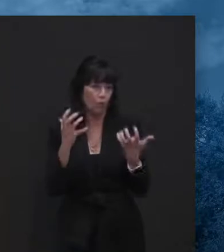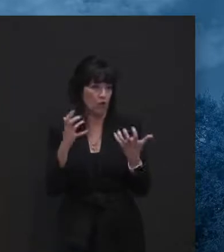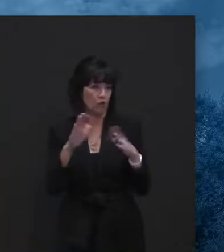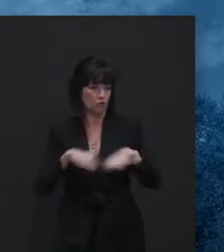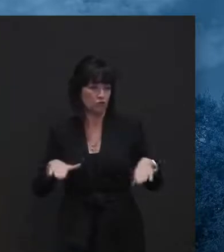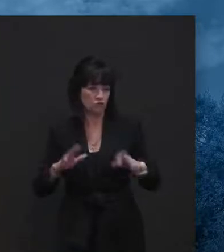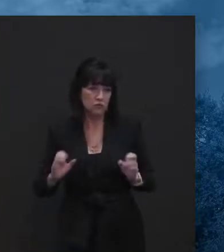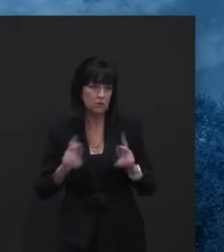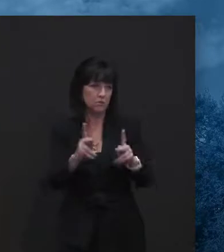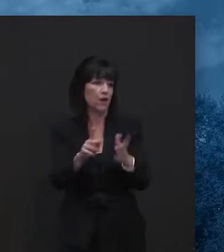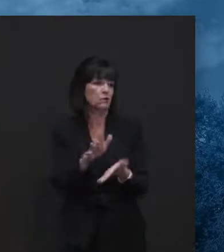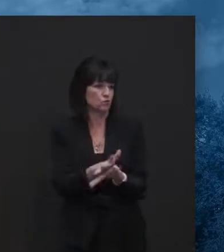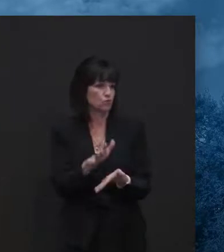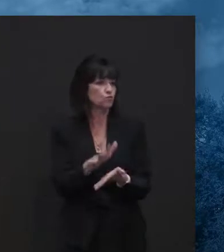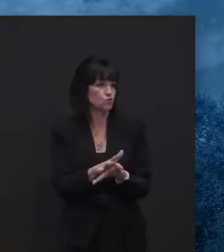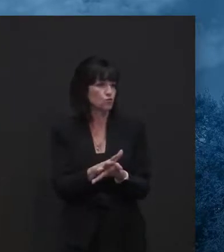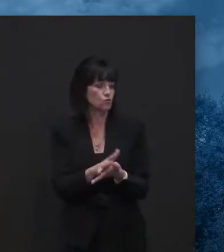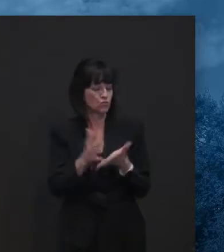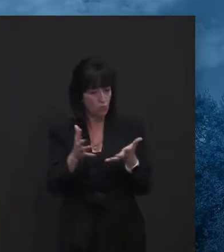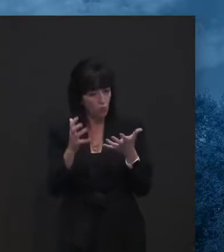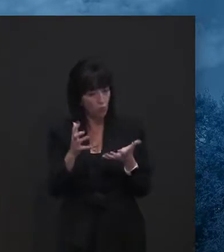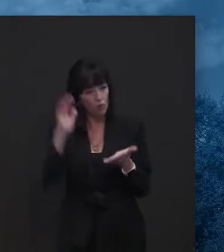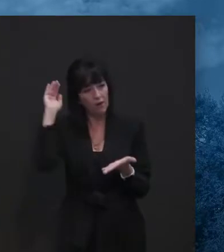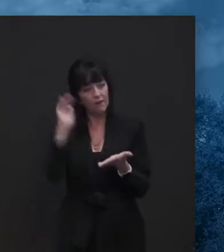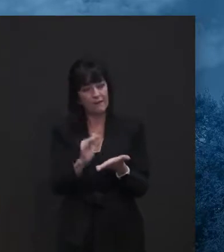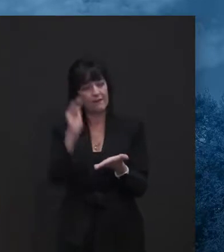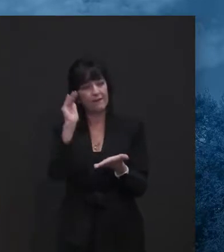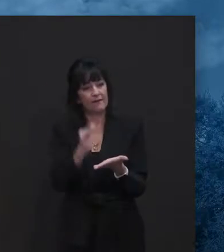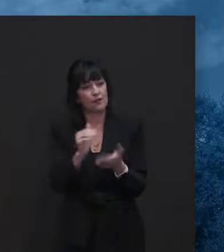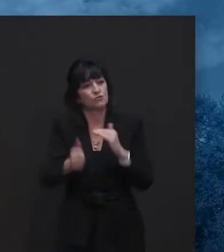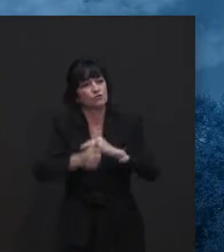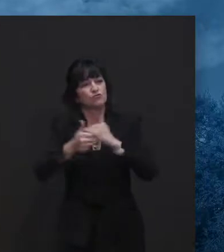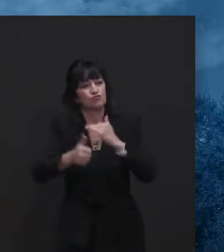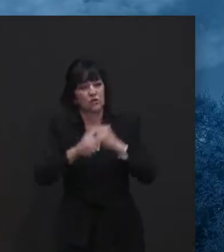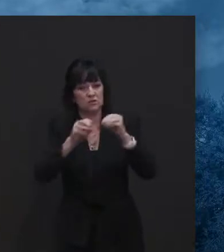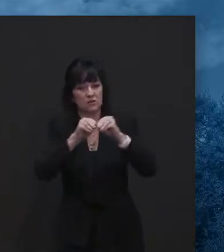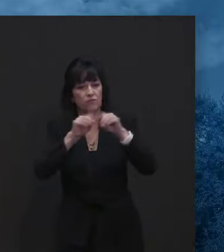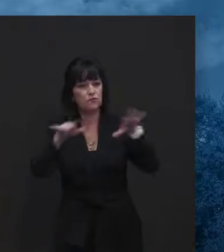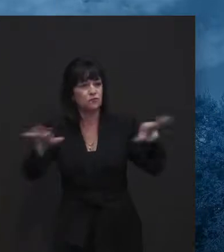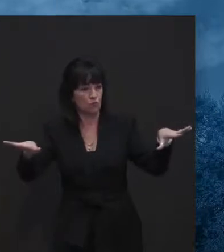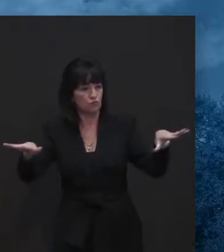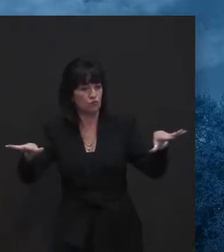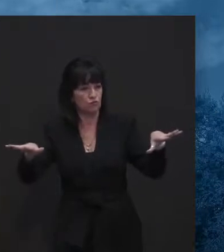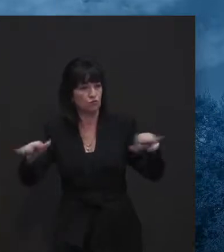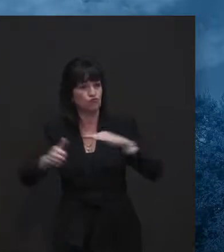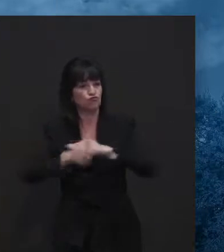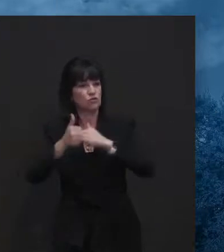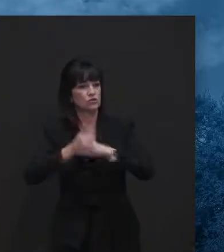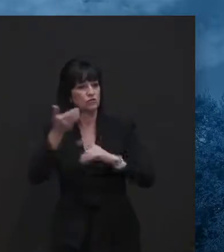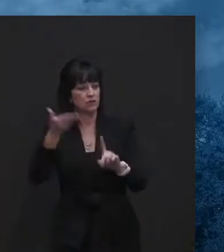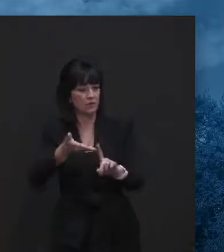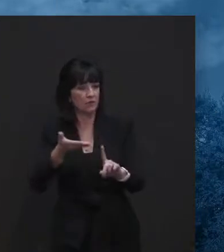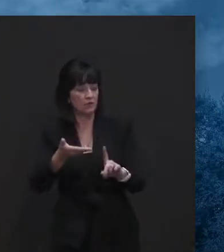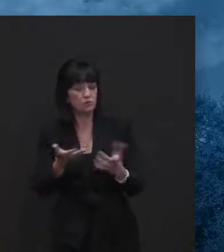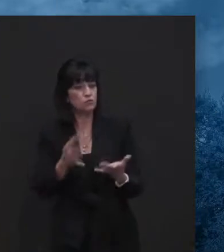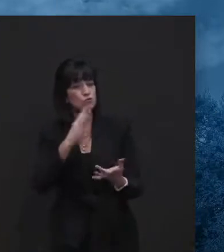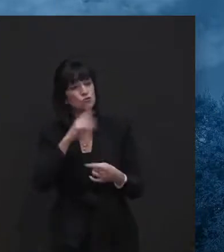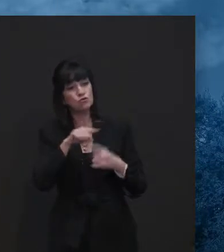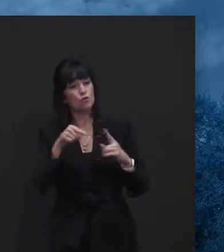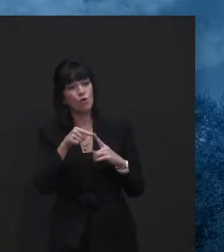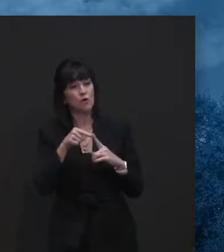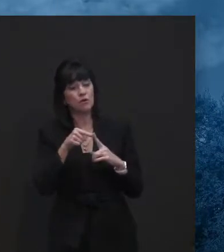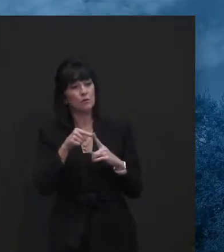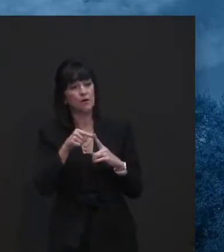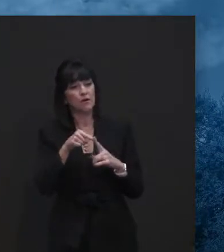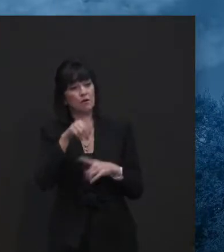push down the potential for exposure there. Uh, with respect to a PPE or others, that's, you know, it's something that